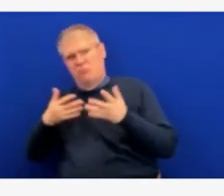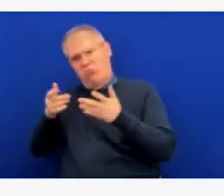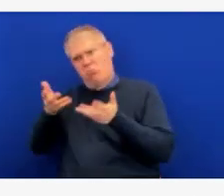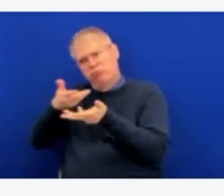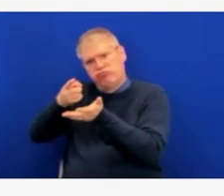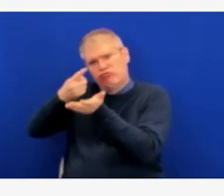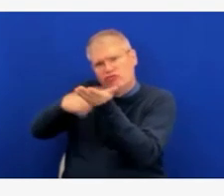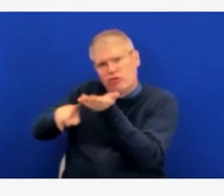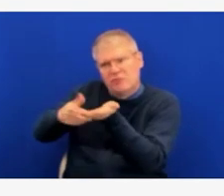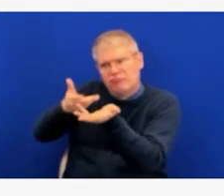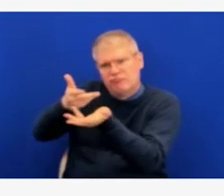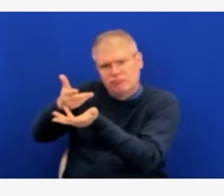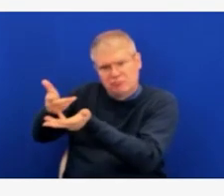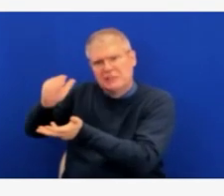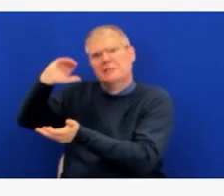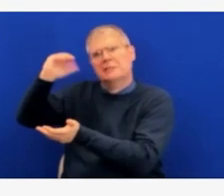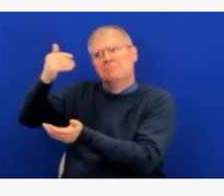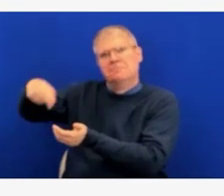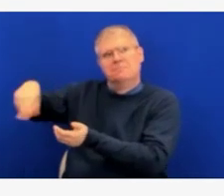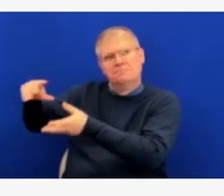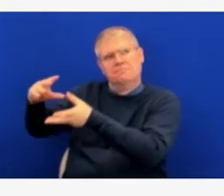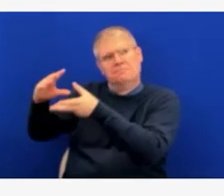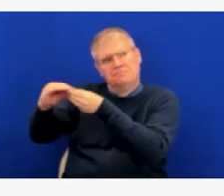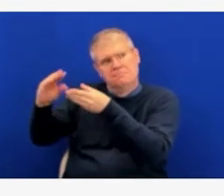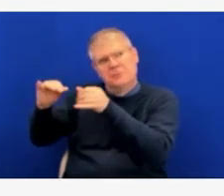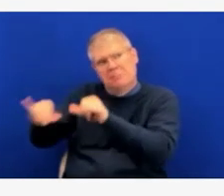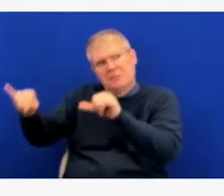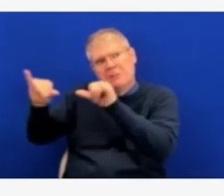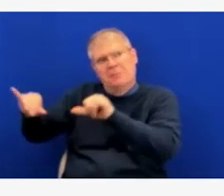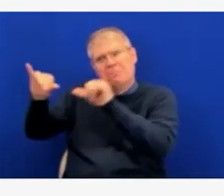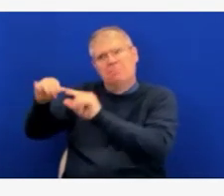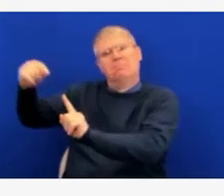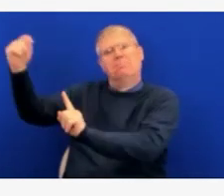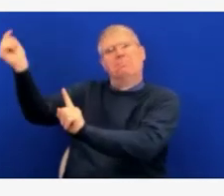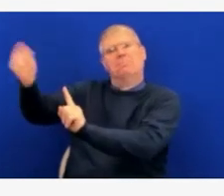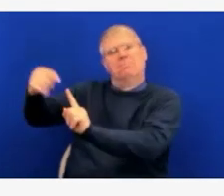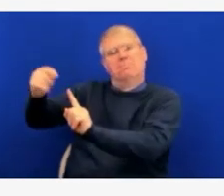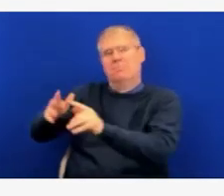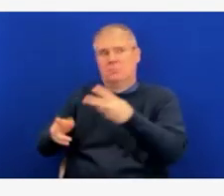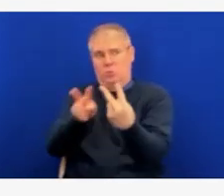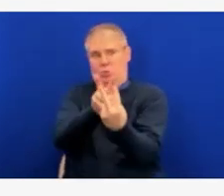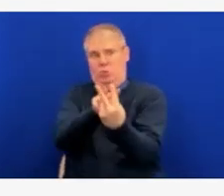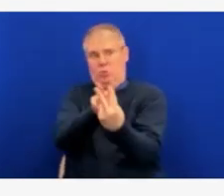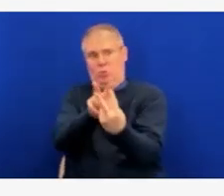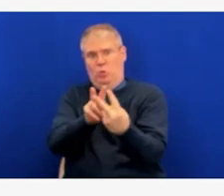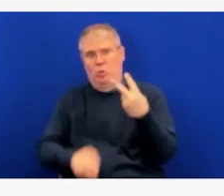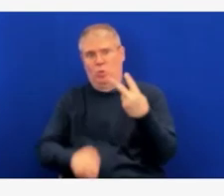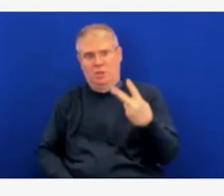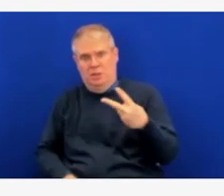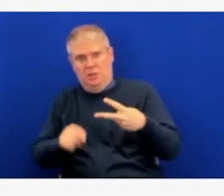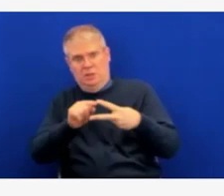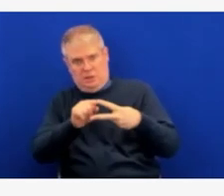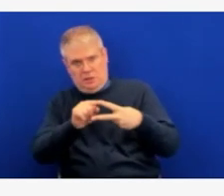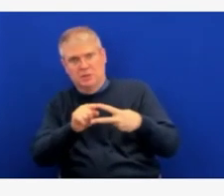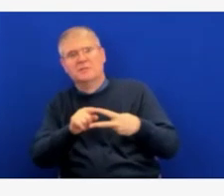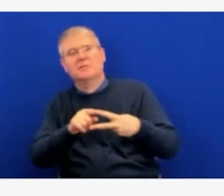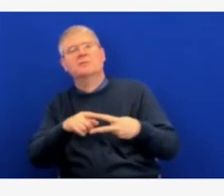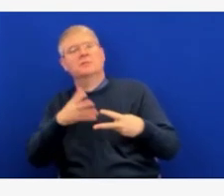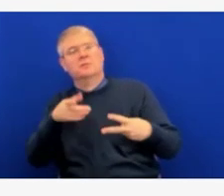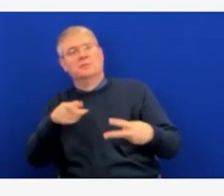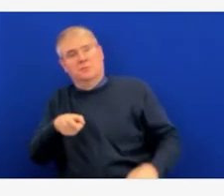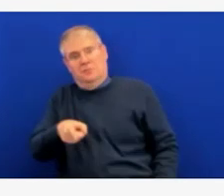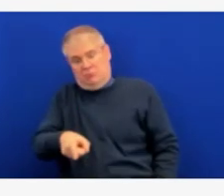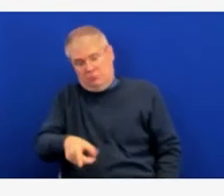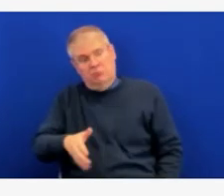wanted to see if you had any others, was what are the long-term effects for children? And also, why did it take so long to